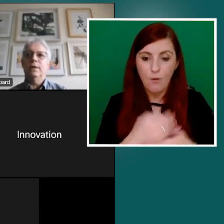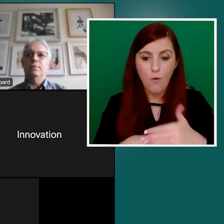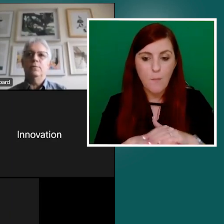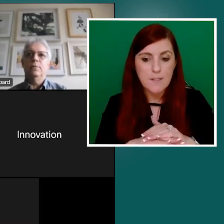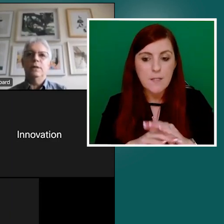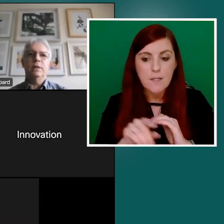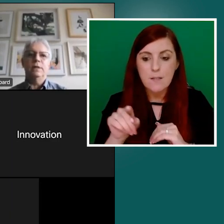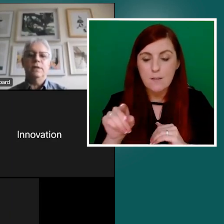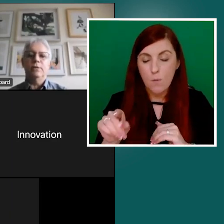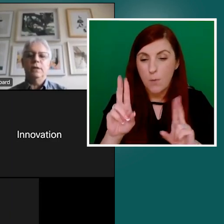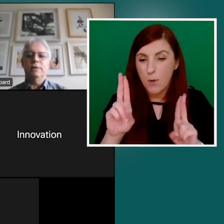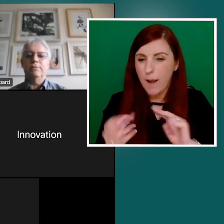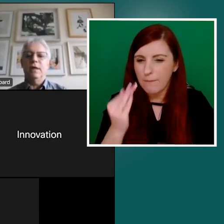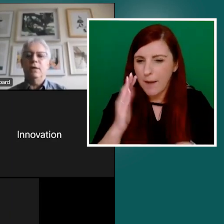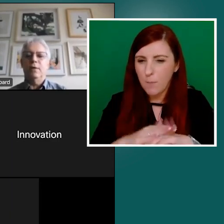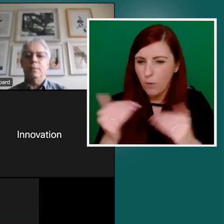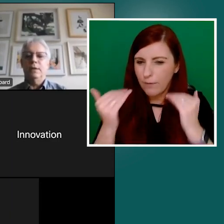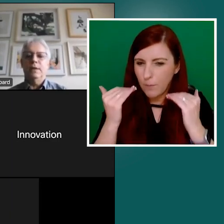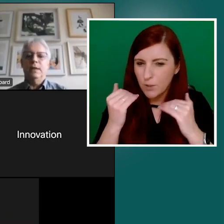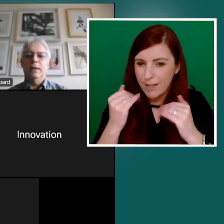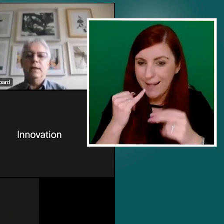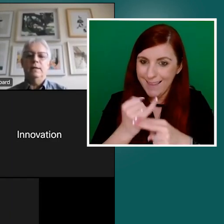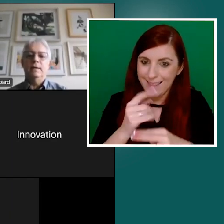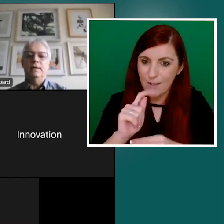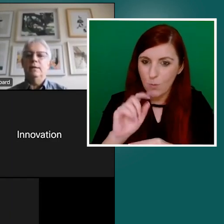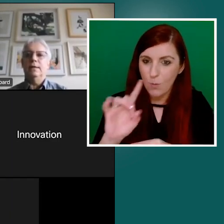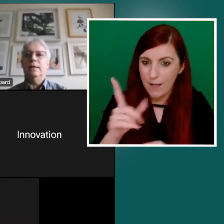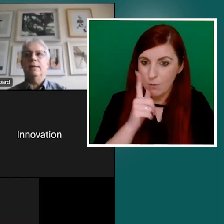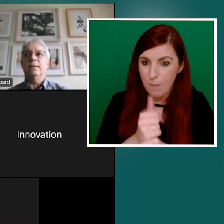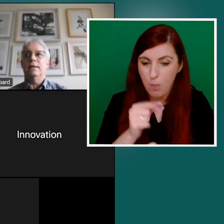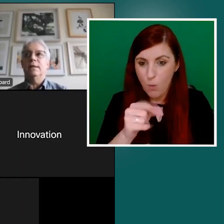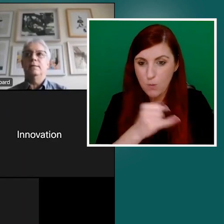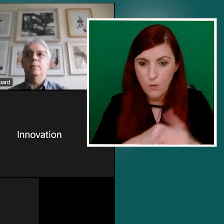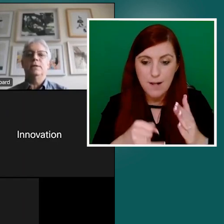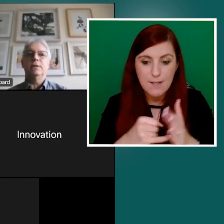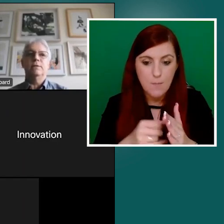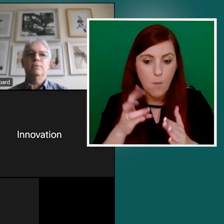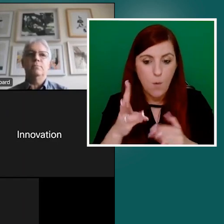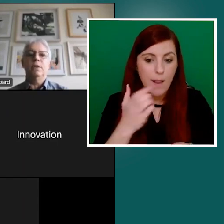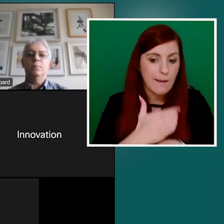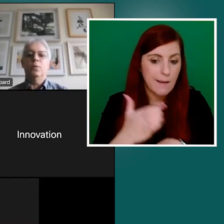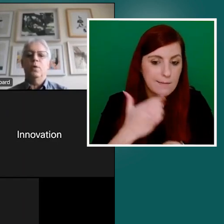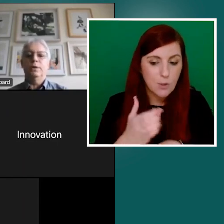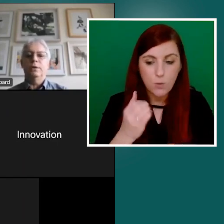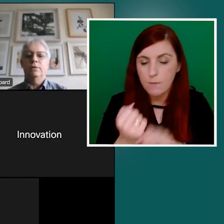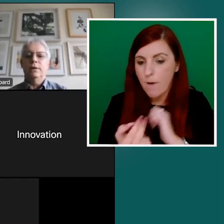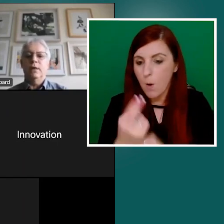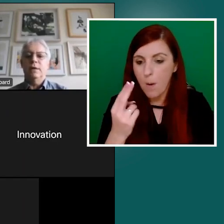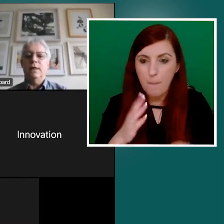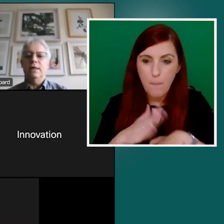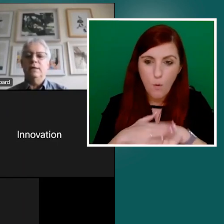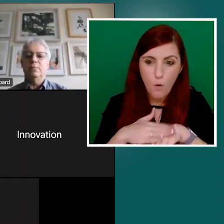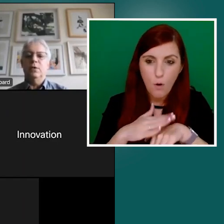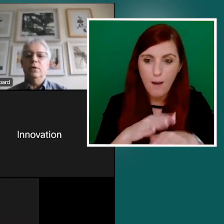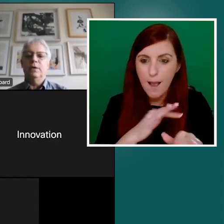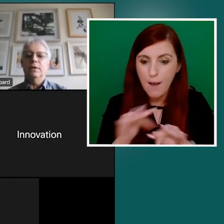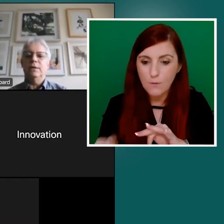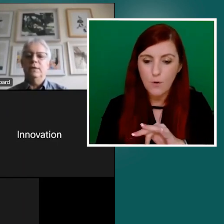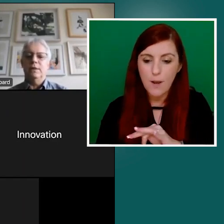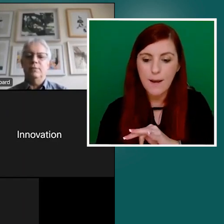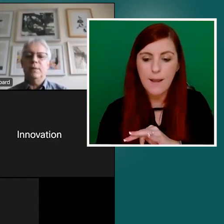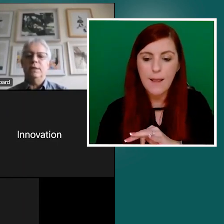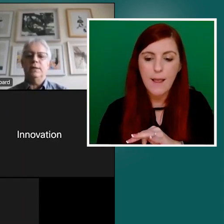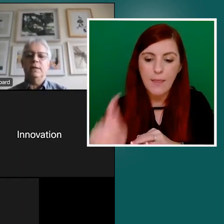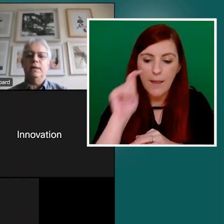we'll, uh, we'll be continuing to follow up. And, uh, like I think I had mentioned, if, if people want to drill down and get into more